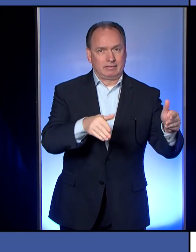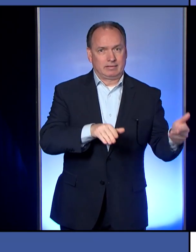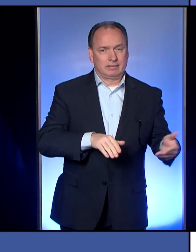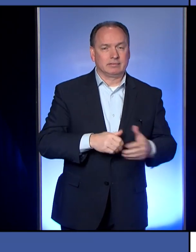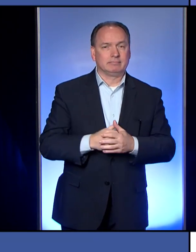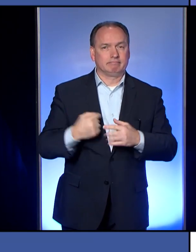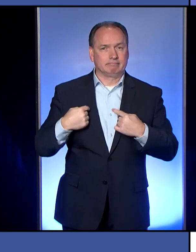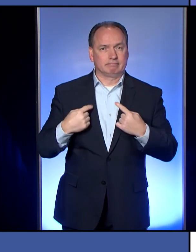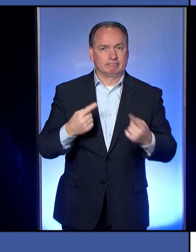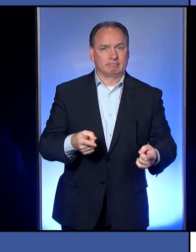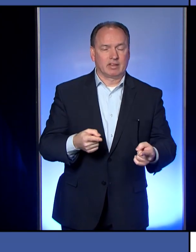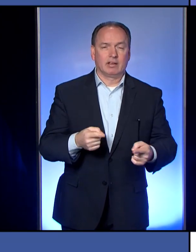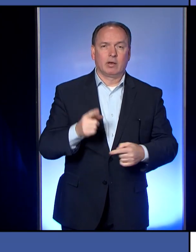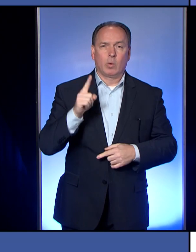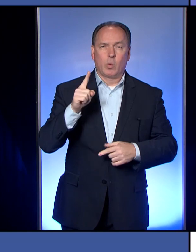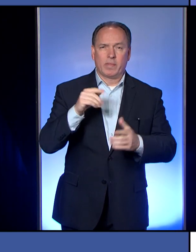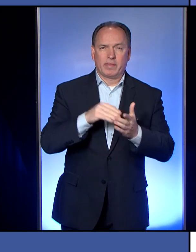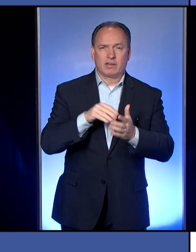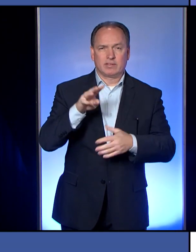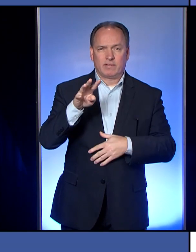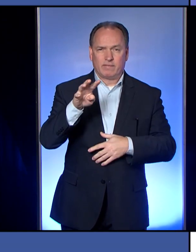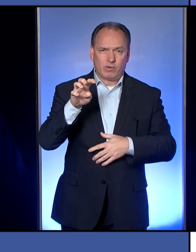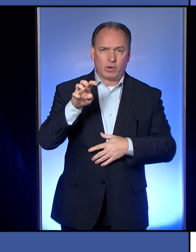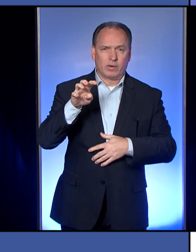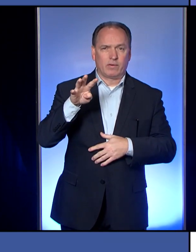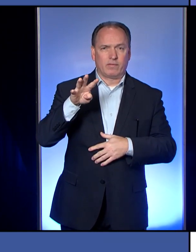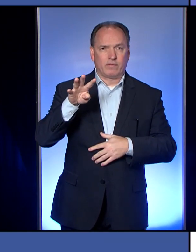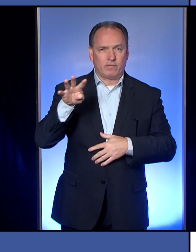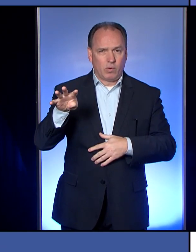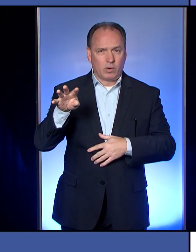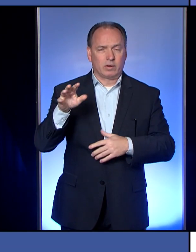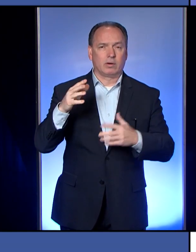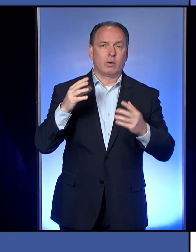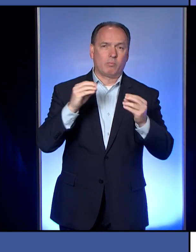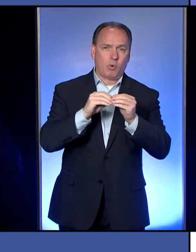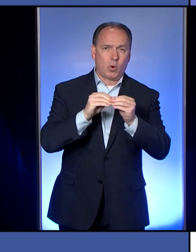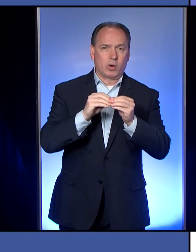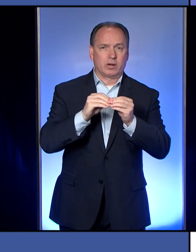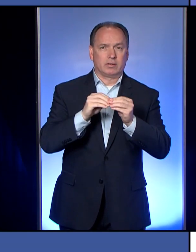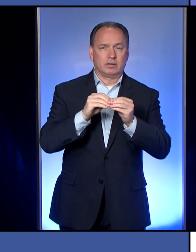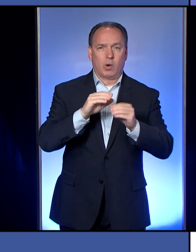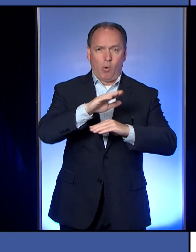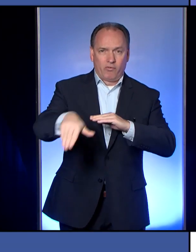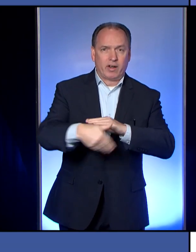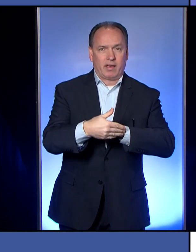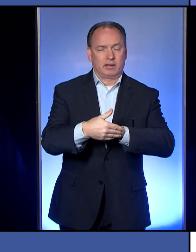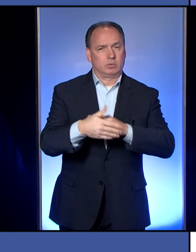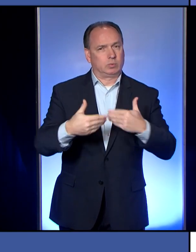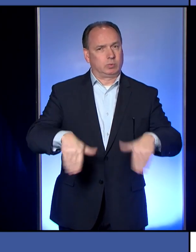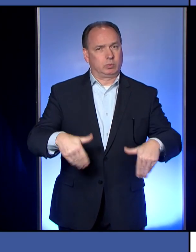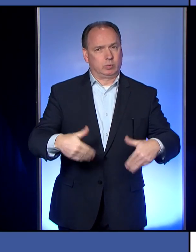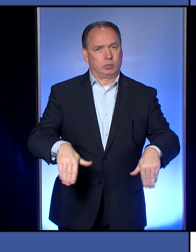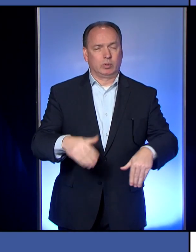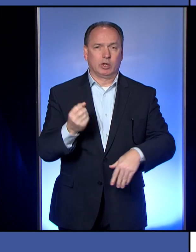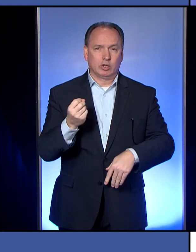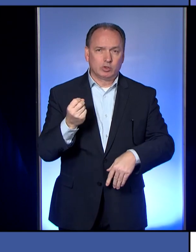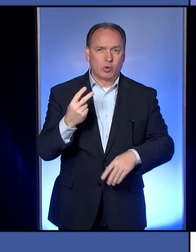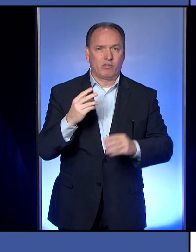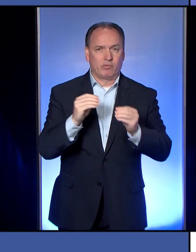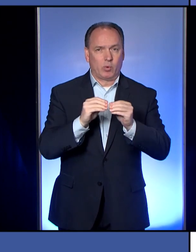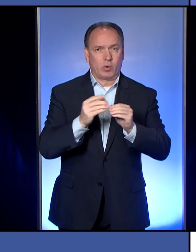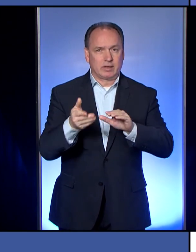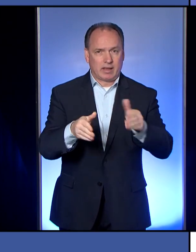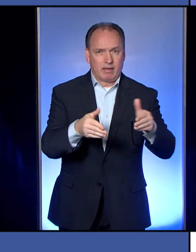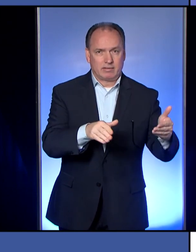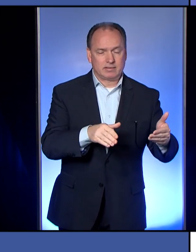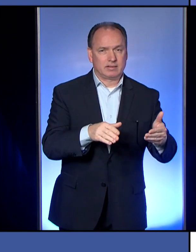That's 1,404 more cases just overnight and 12 more deaths in the last 24 hours.